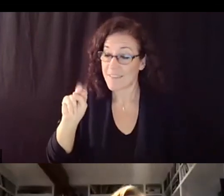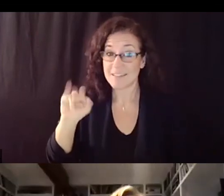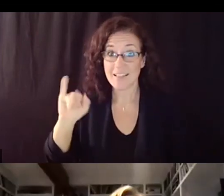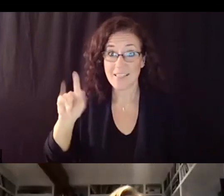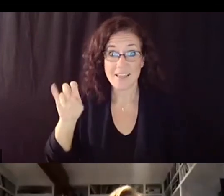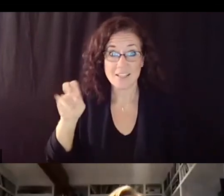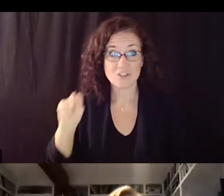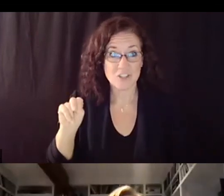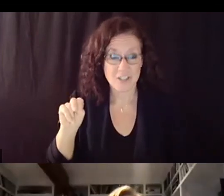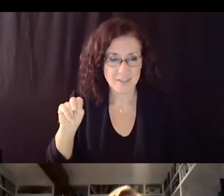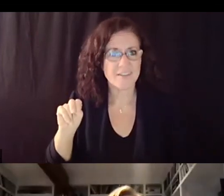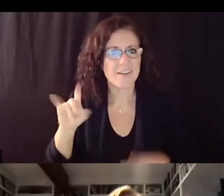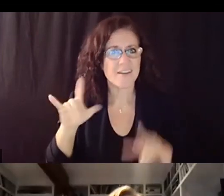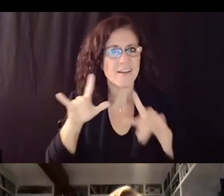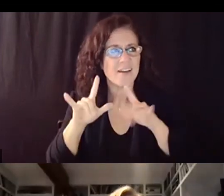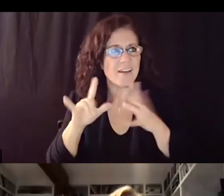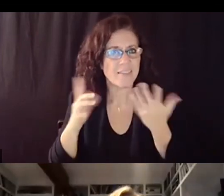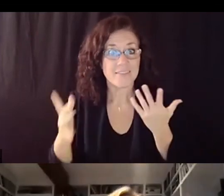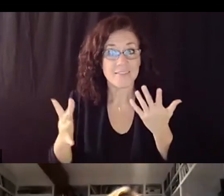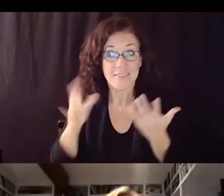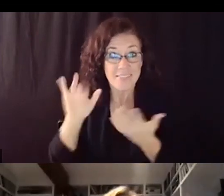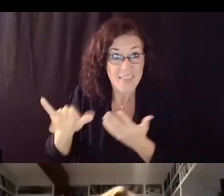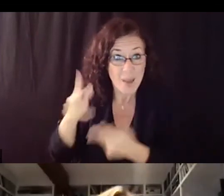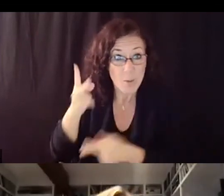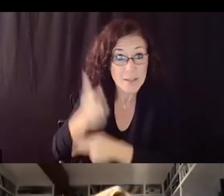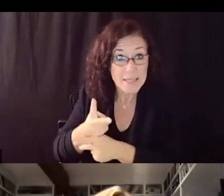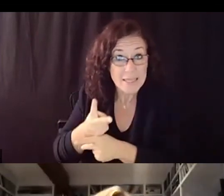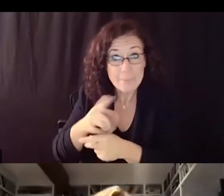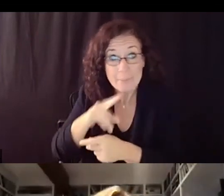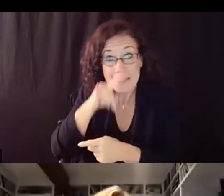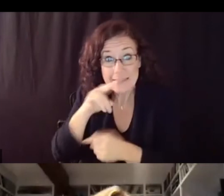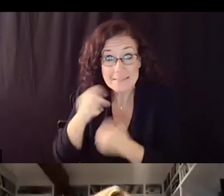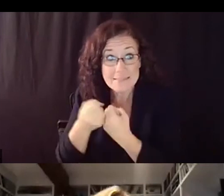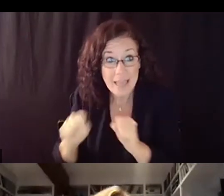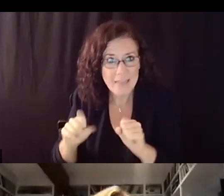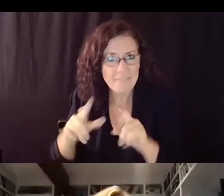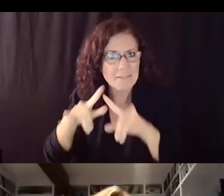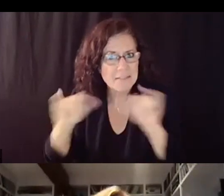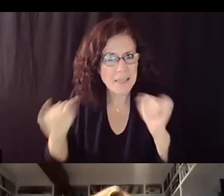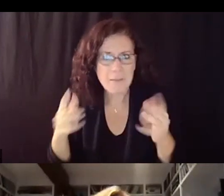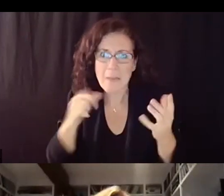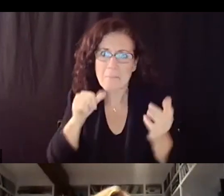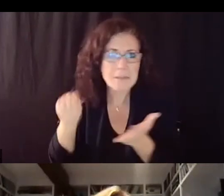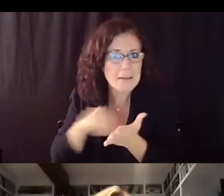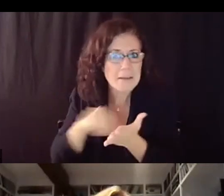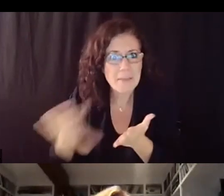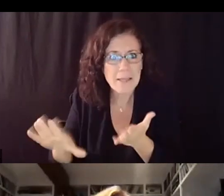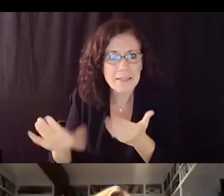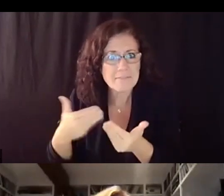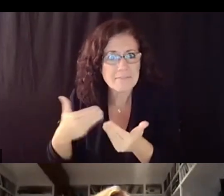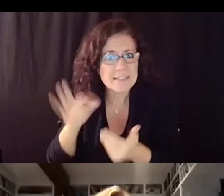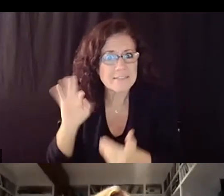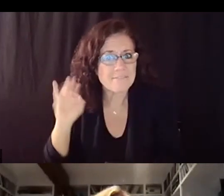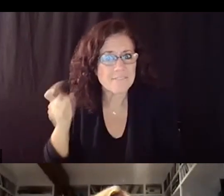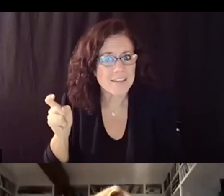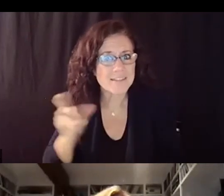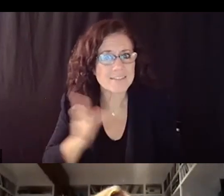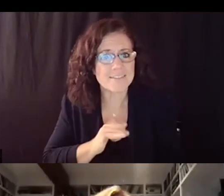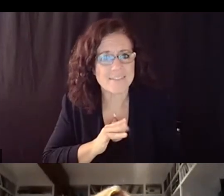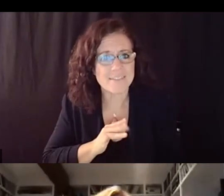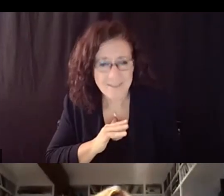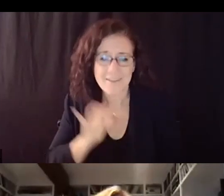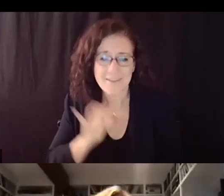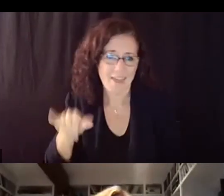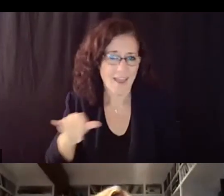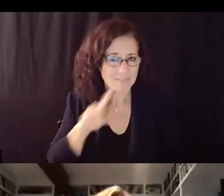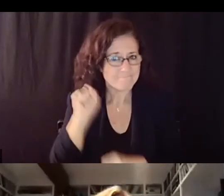sound expensive so thank you so much to todd and to rachel for um giving us great hope on that it's a win